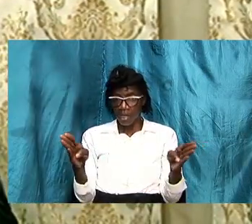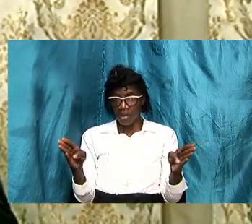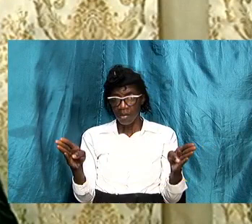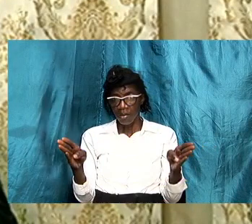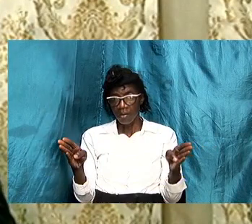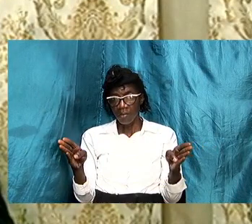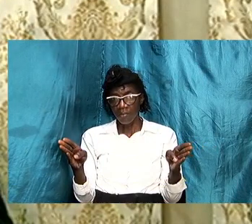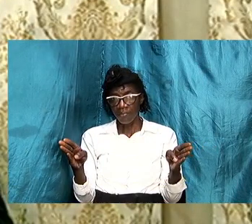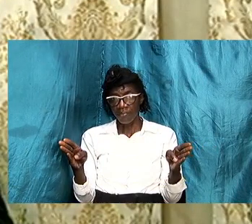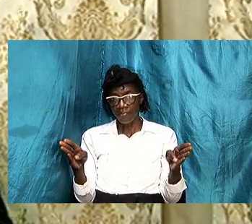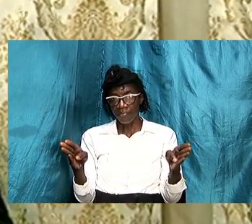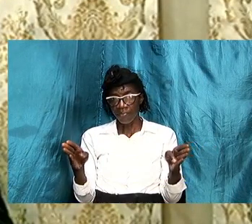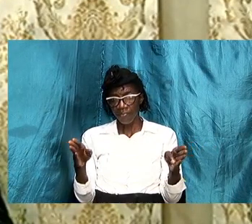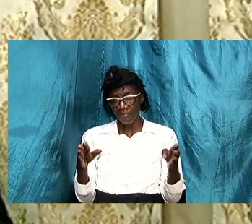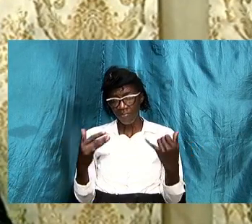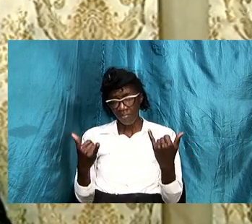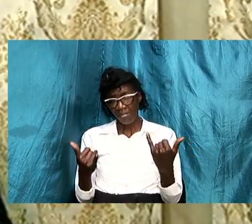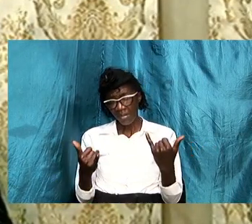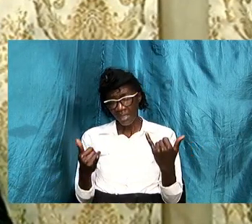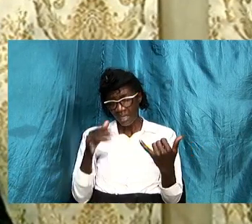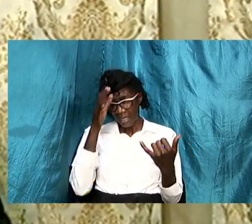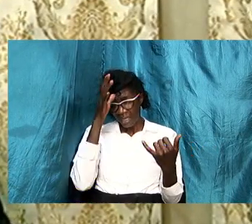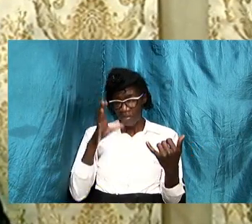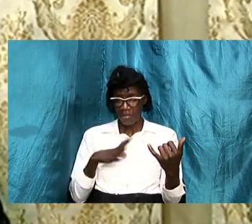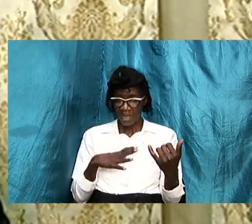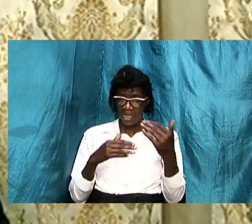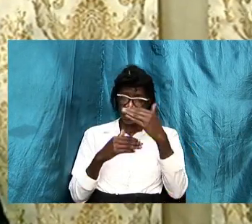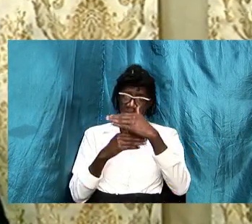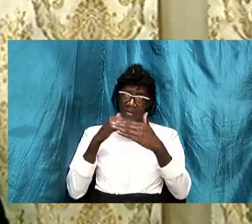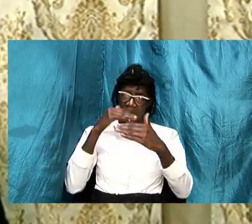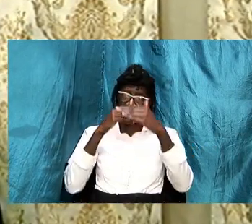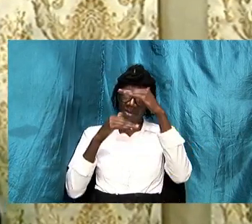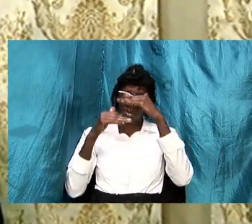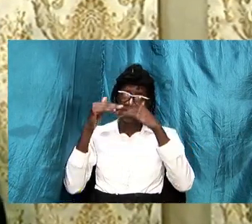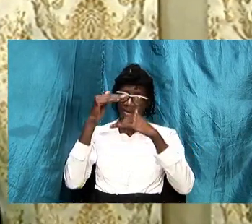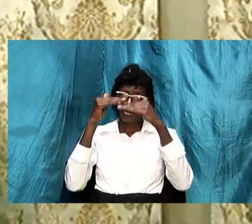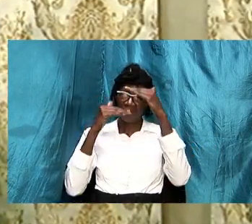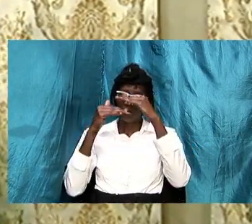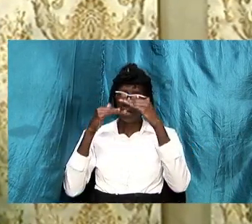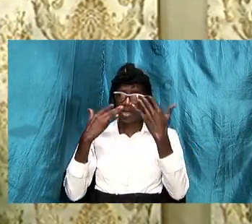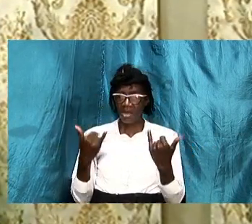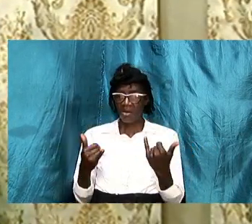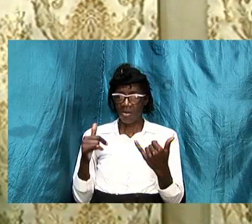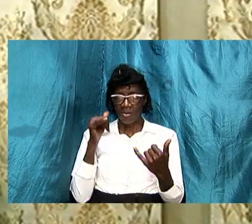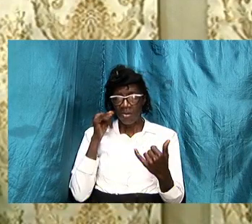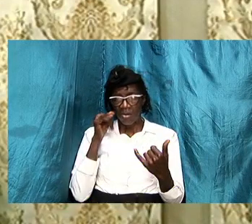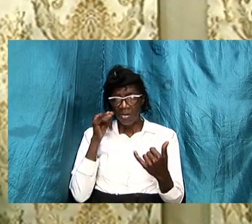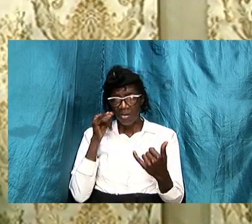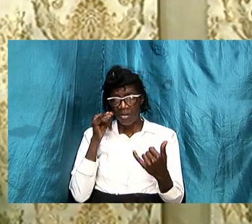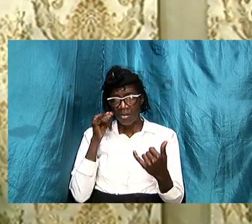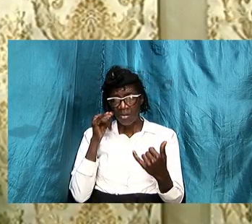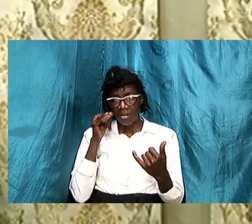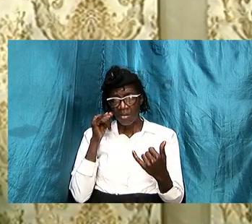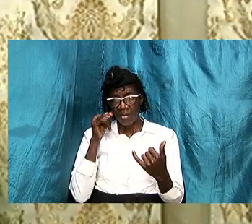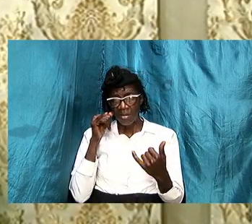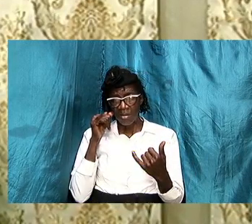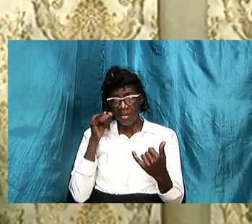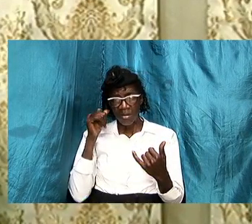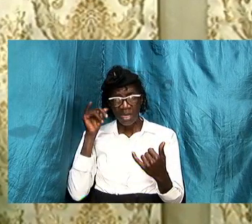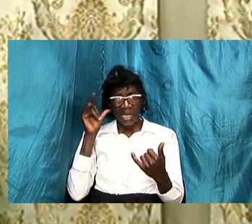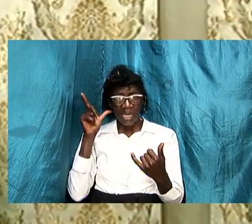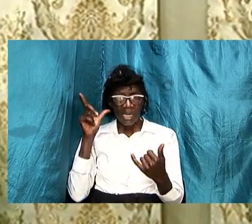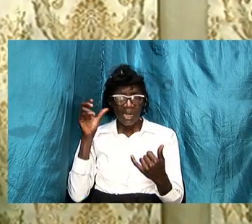how are males built up how are females built up how are